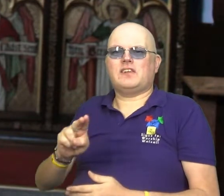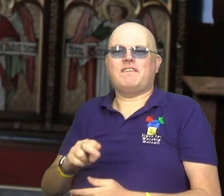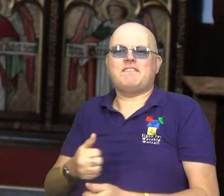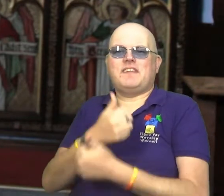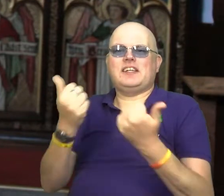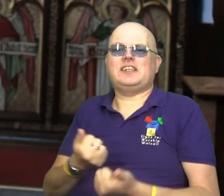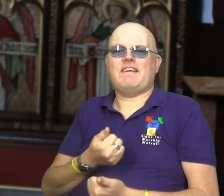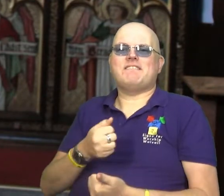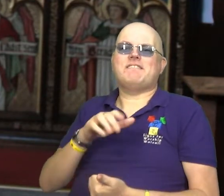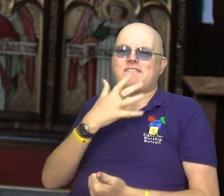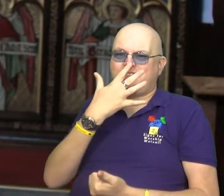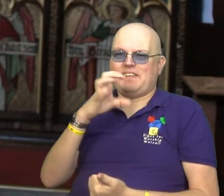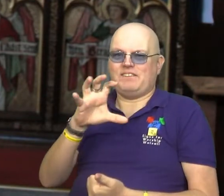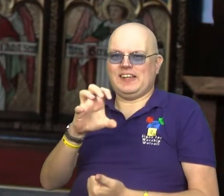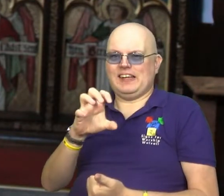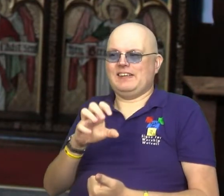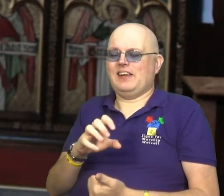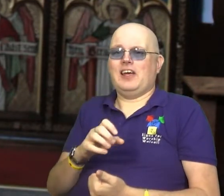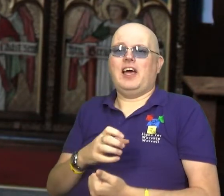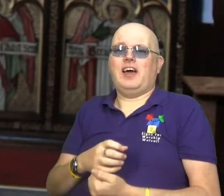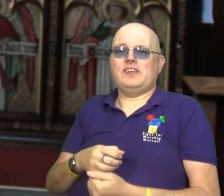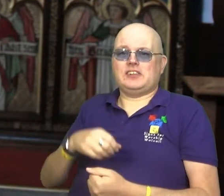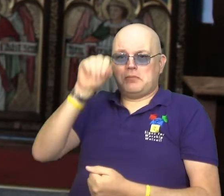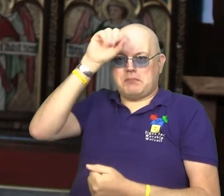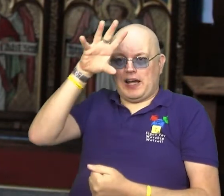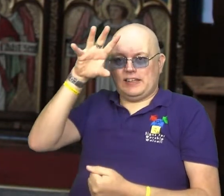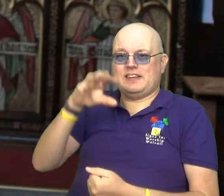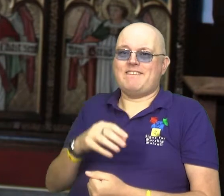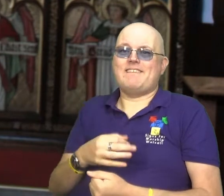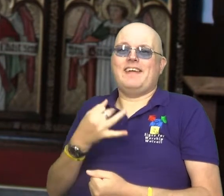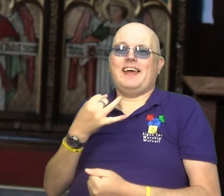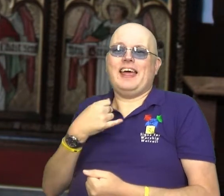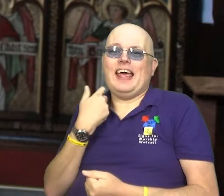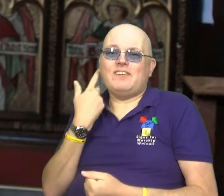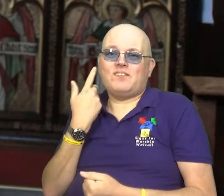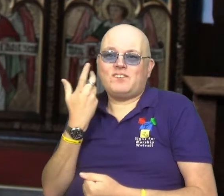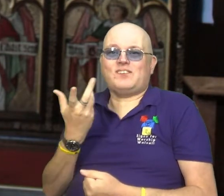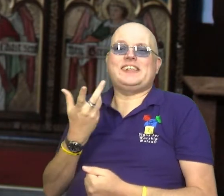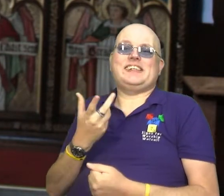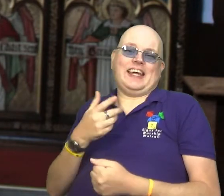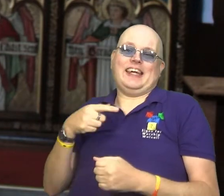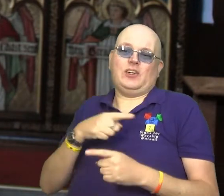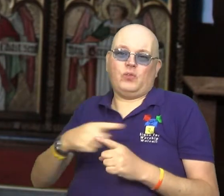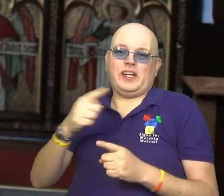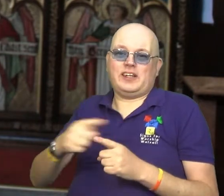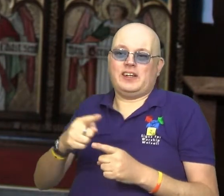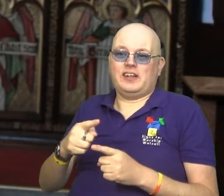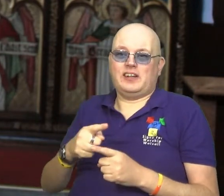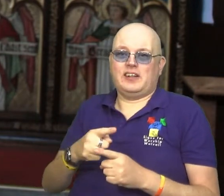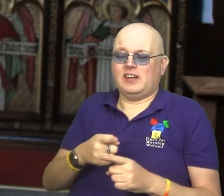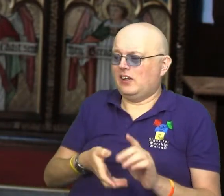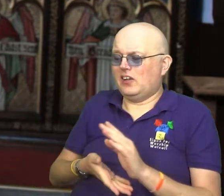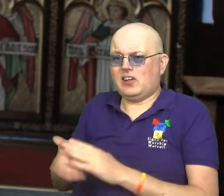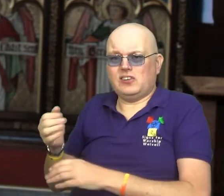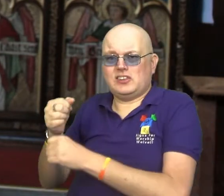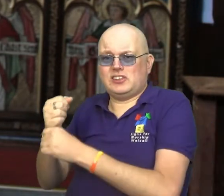15 and went into the coal mines, and seven days a week was normal. I always found time to go to